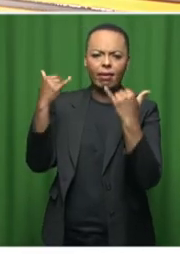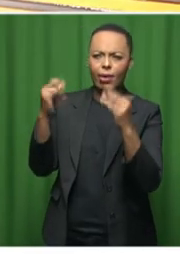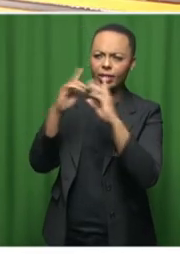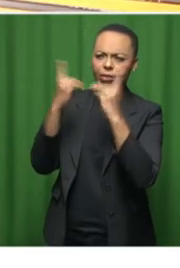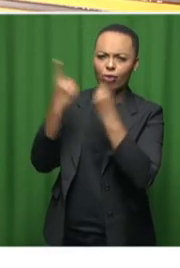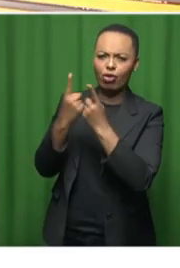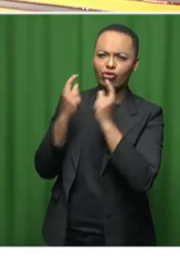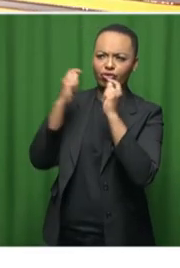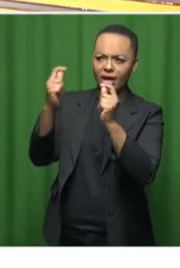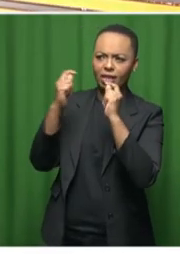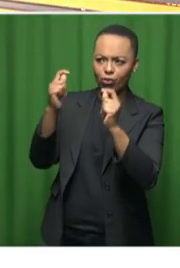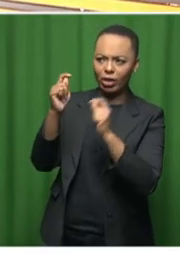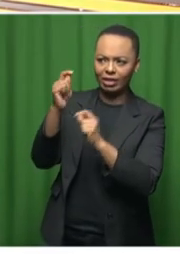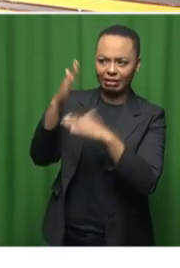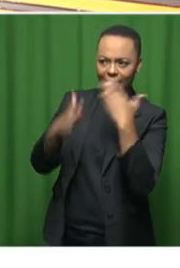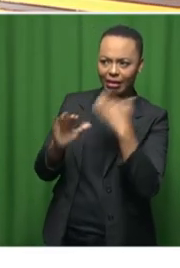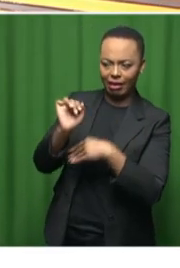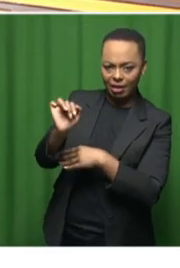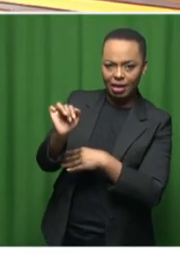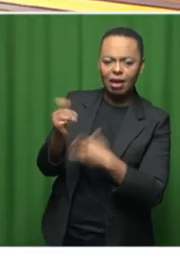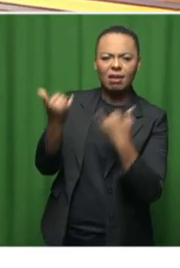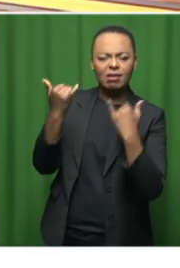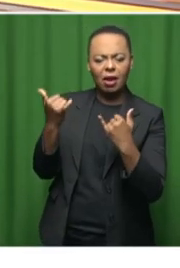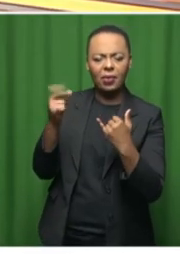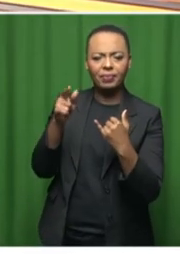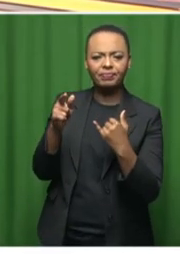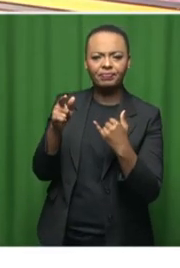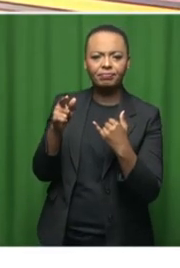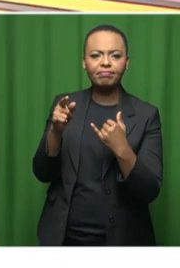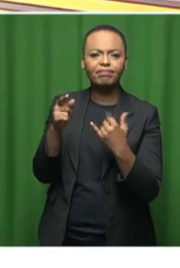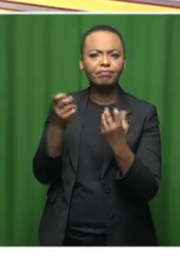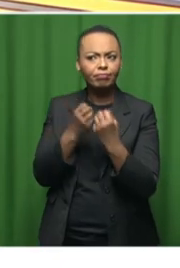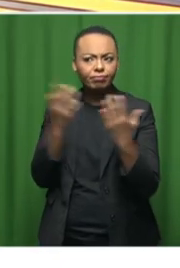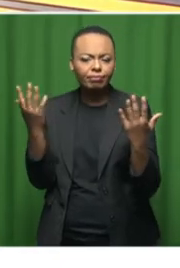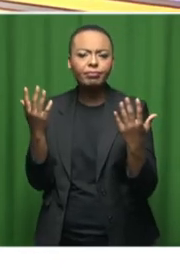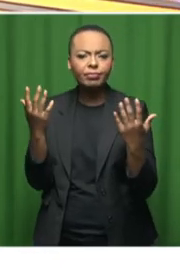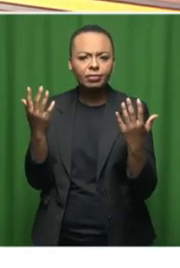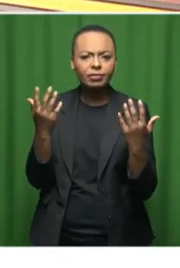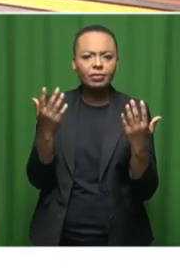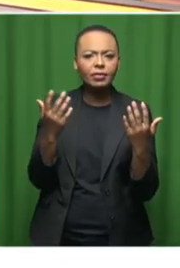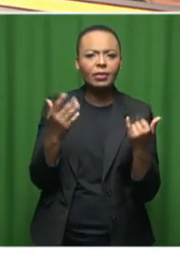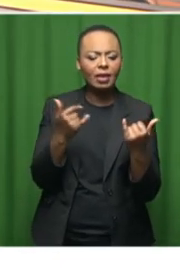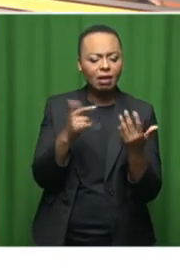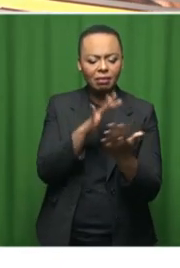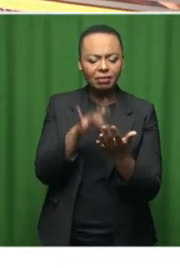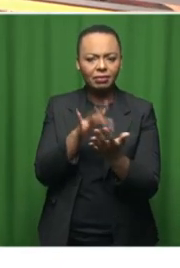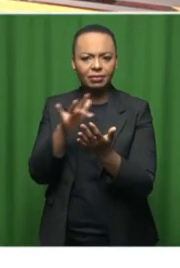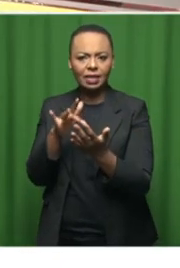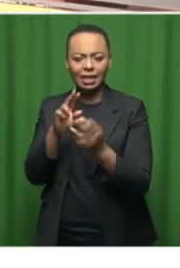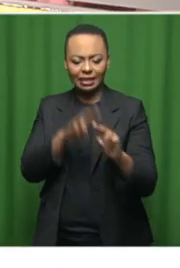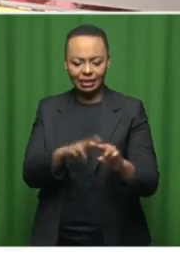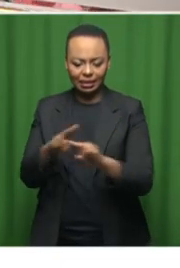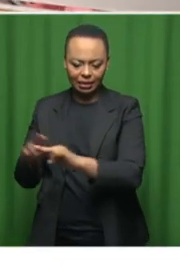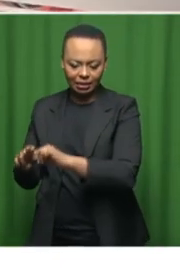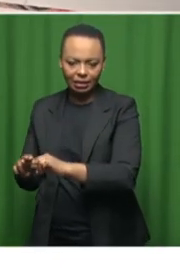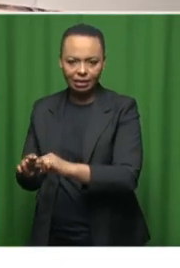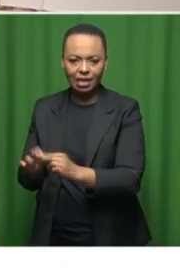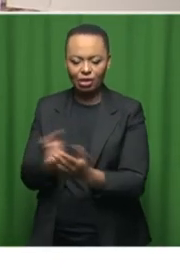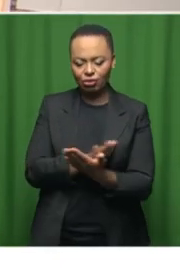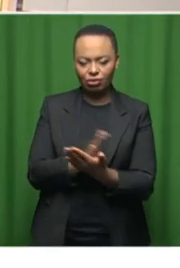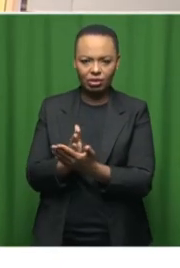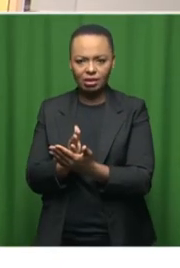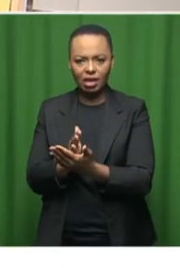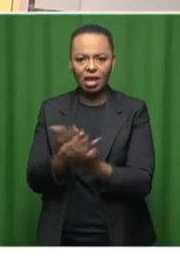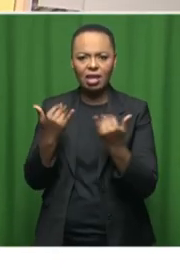looking at what's happening in terms of just the sheer number of seats available for passengers, is this something that the